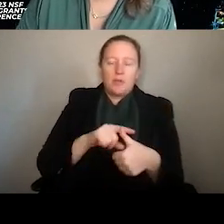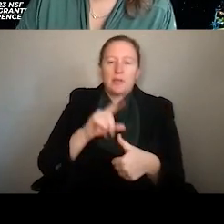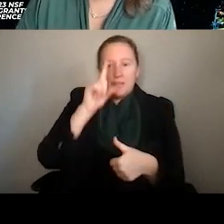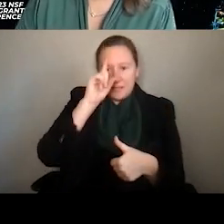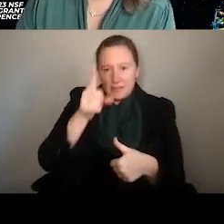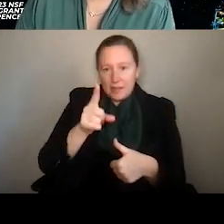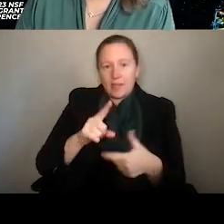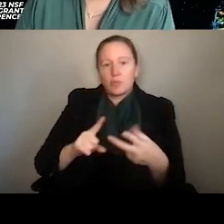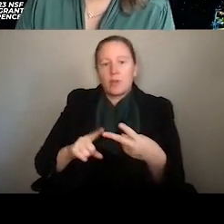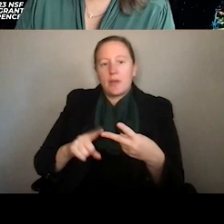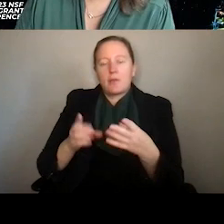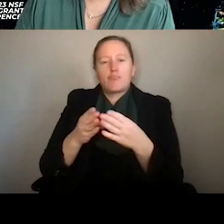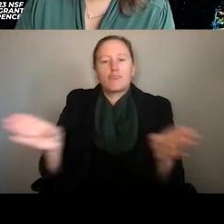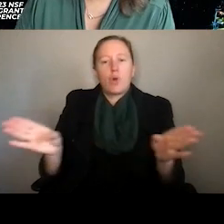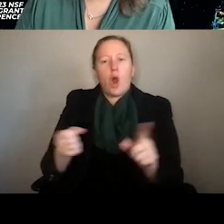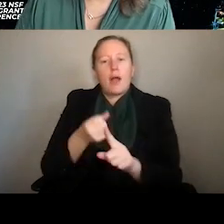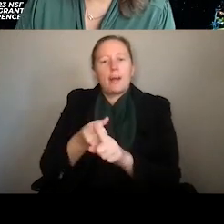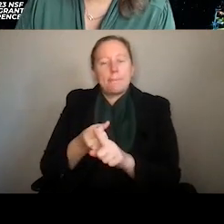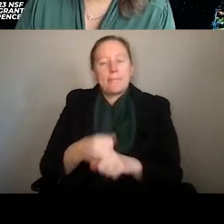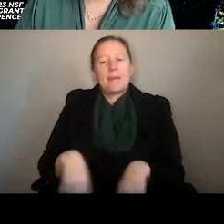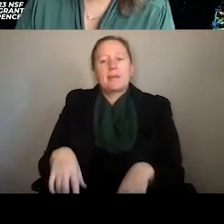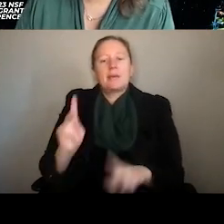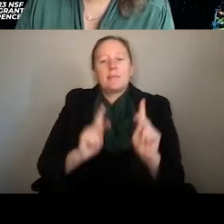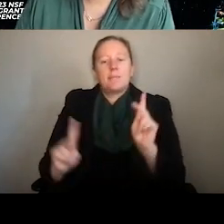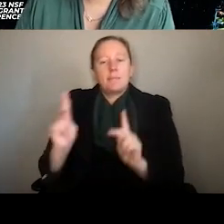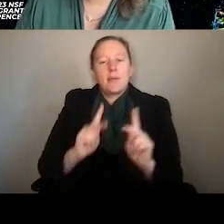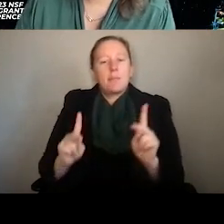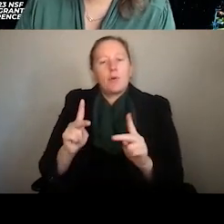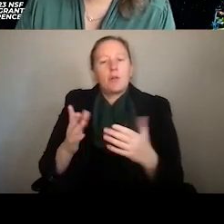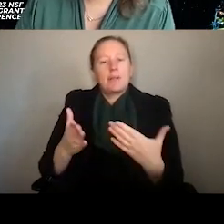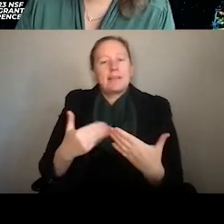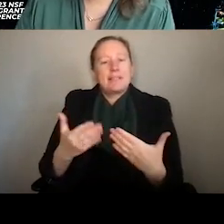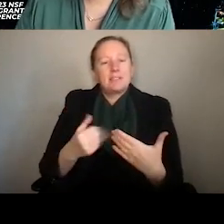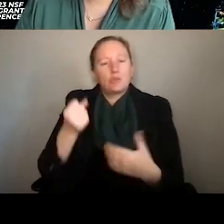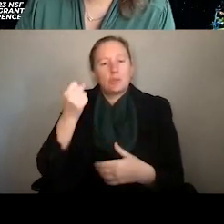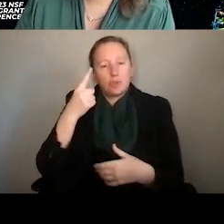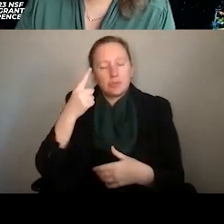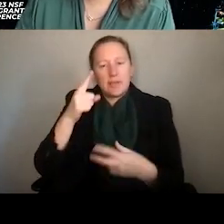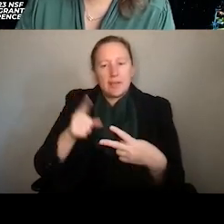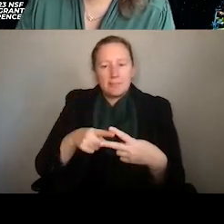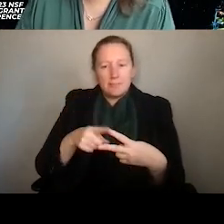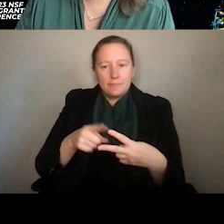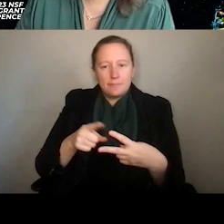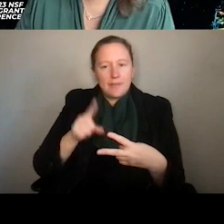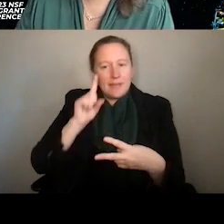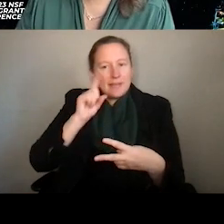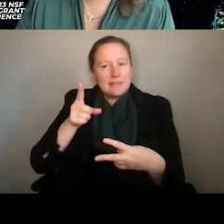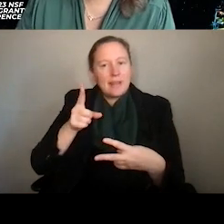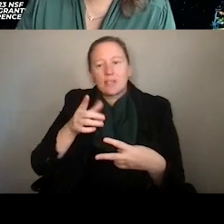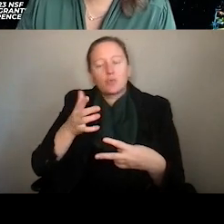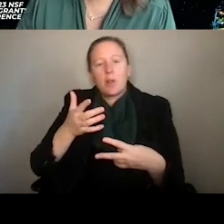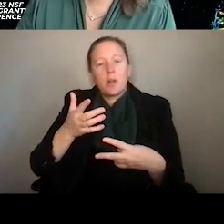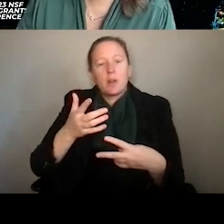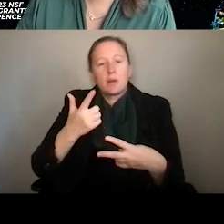impacts. And I think folks have an easy time envisioning the intellectual merit of most projects because it's the potential to